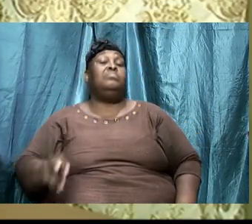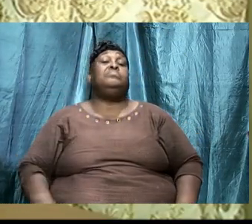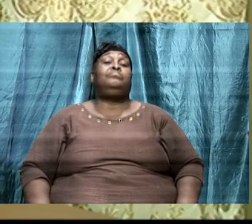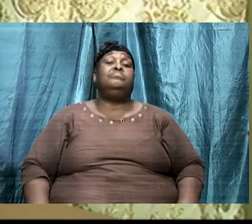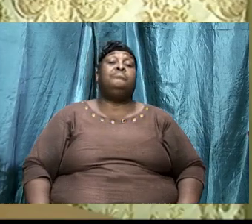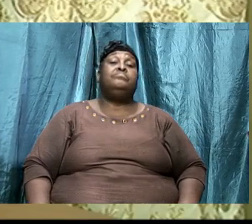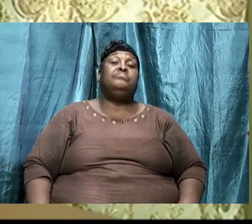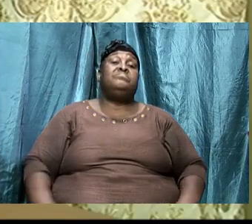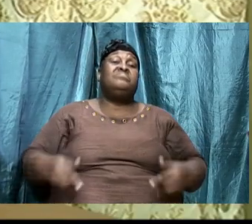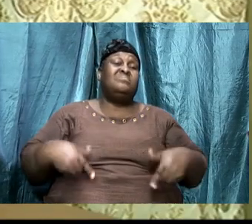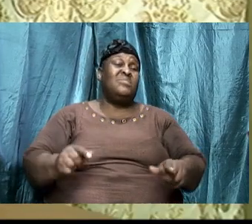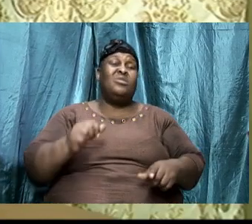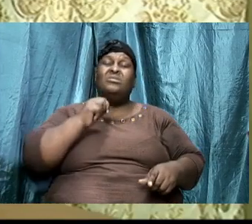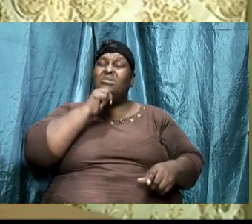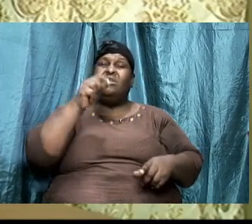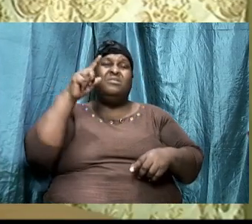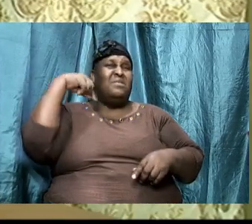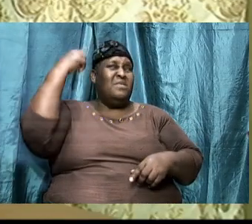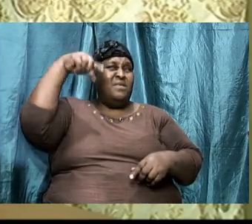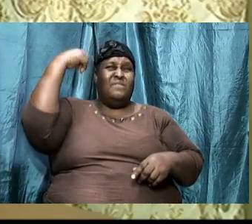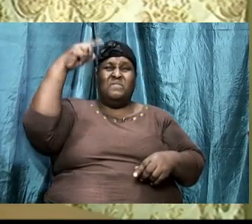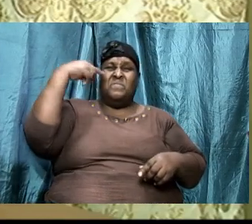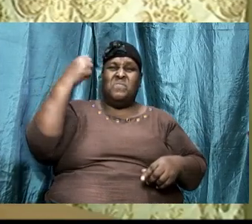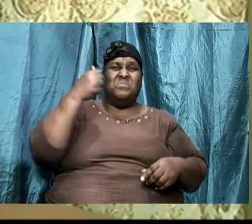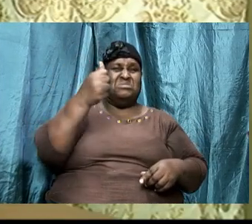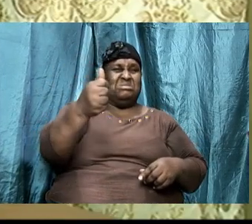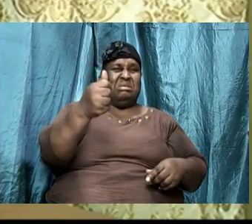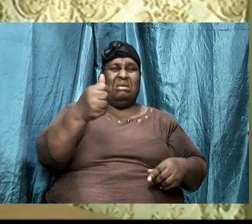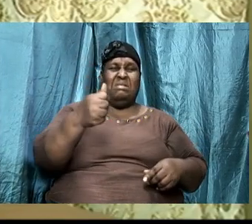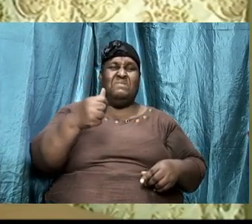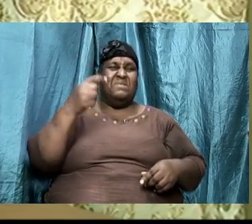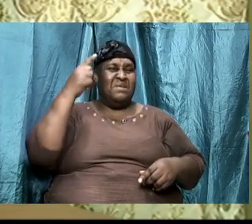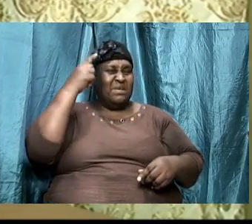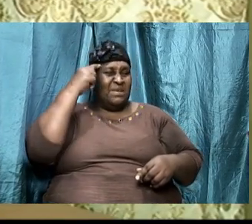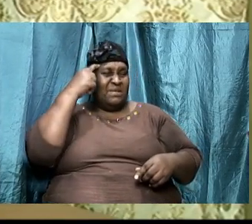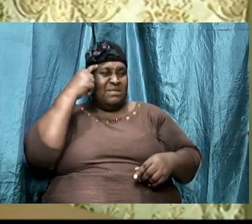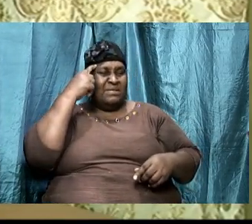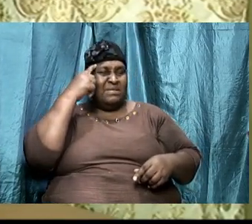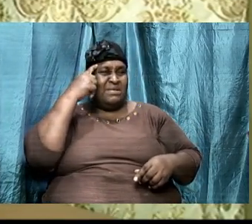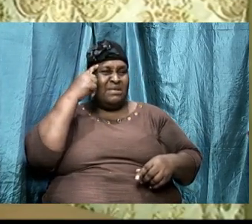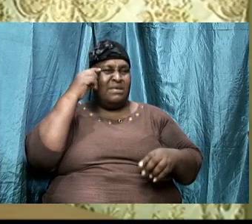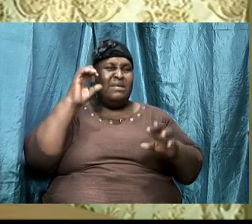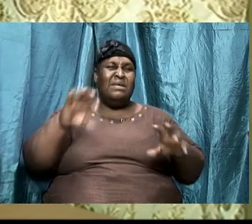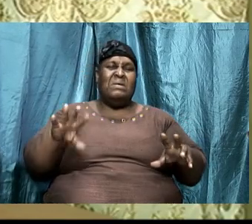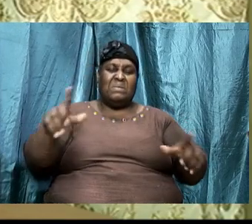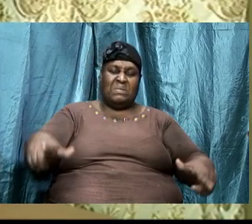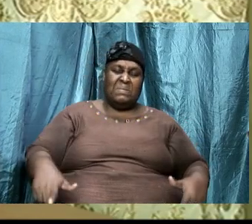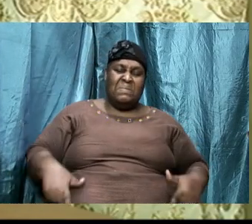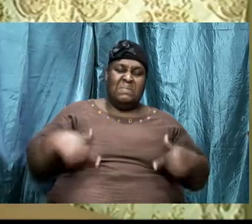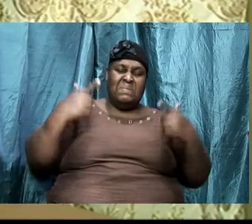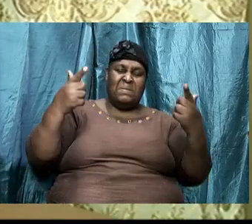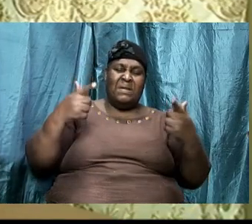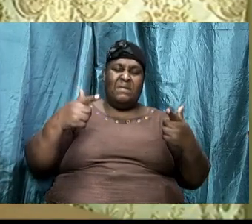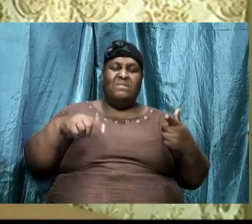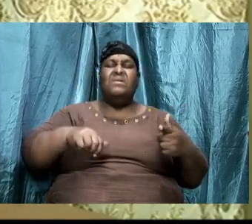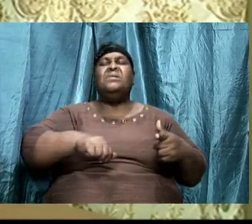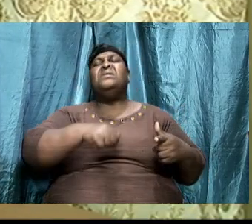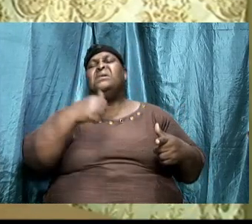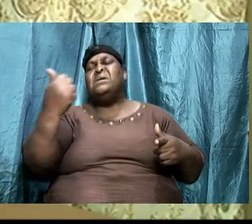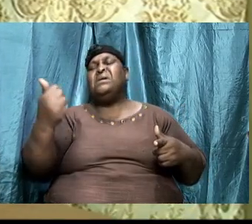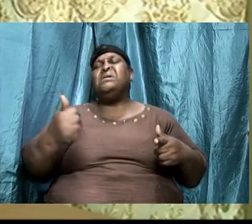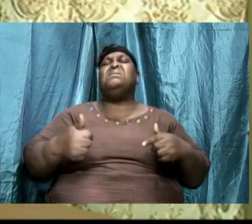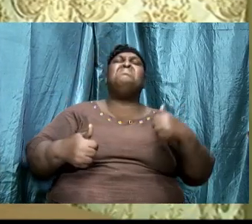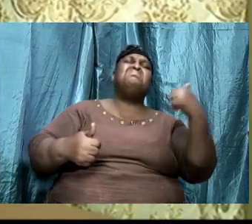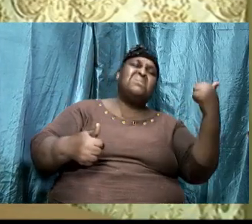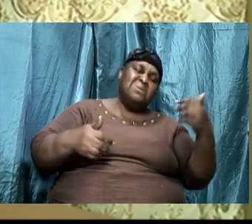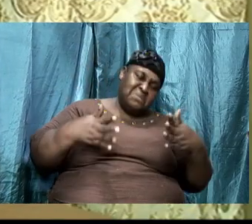let us not fool ourselves and think that we can live any and